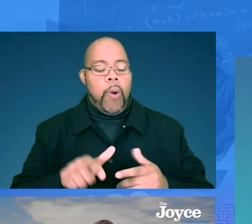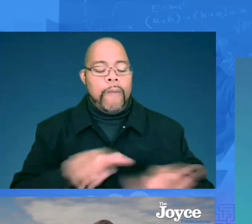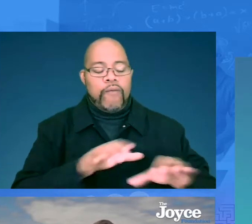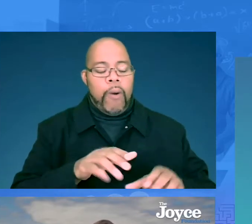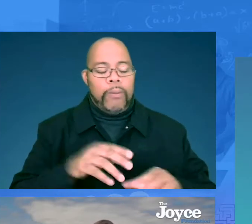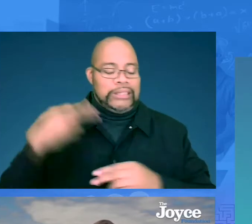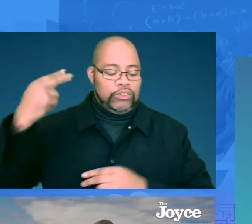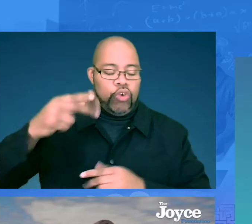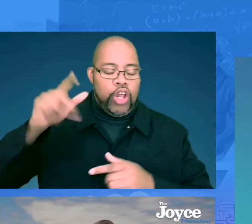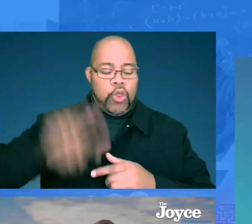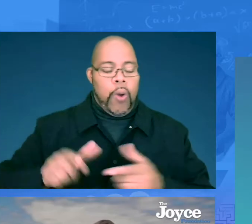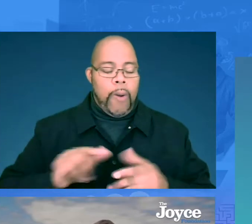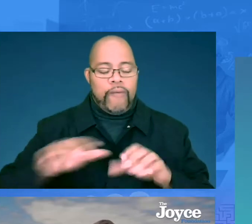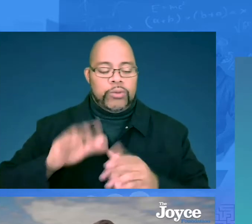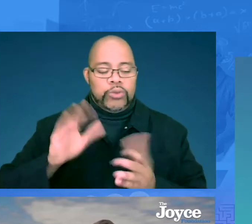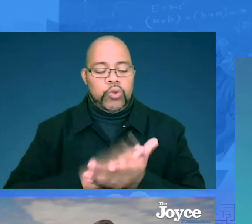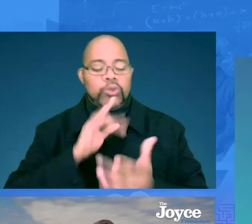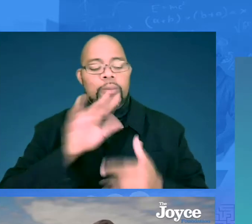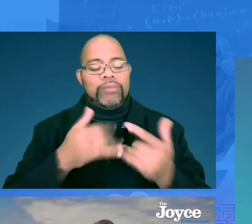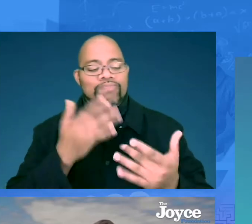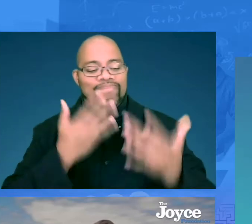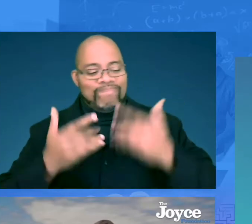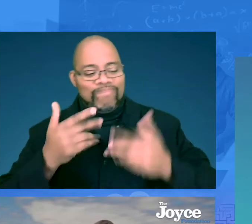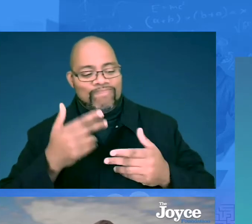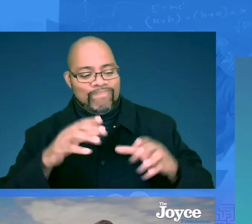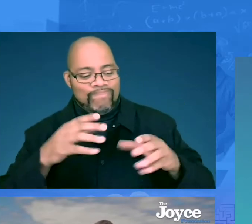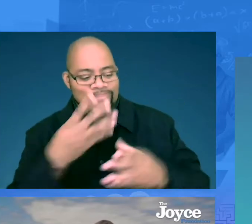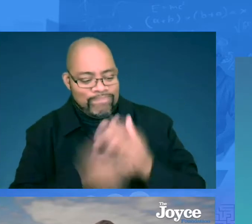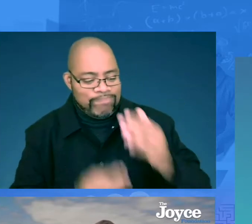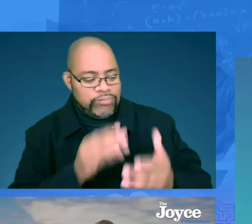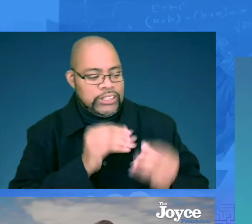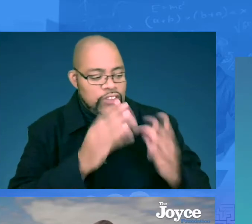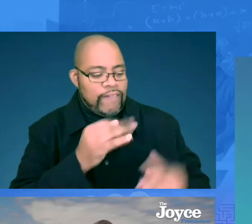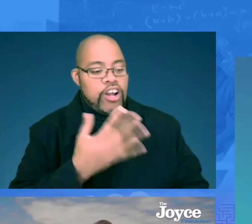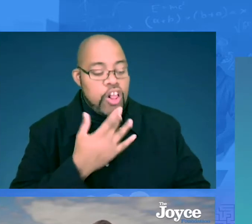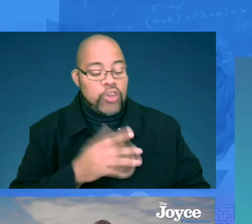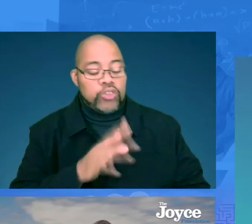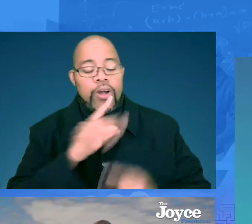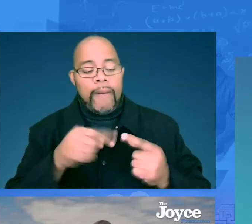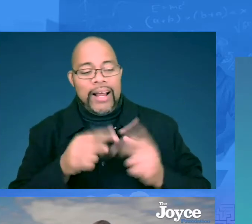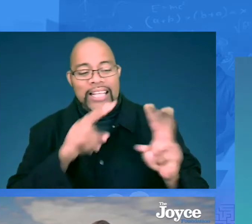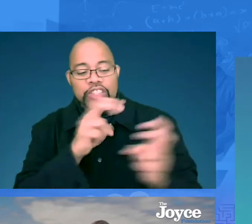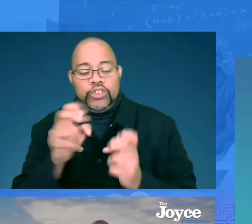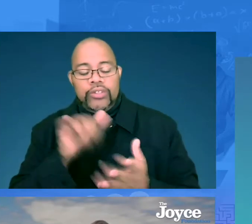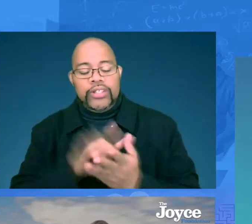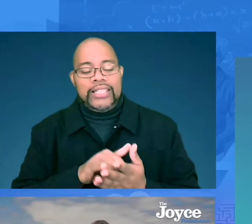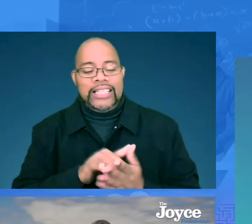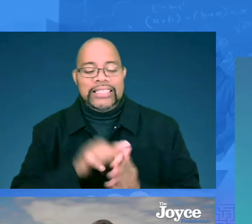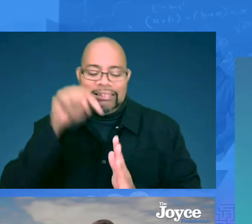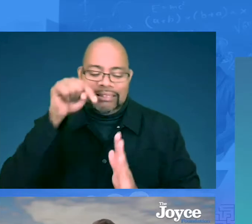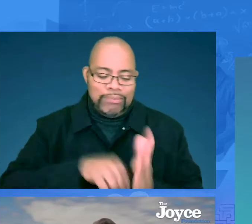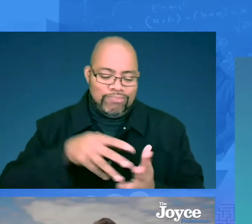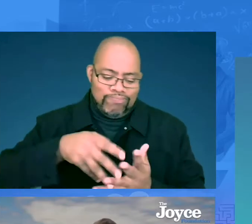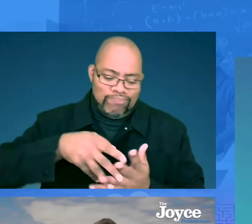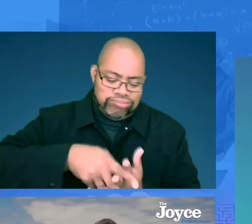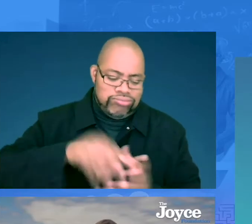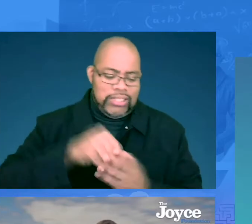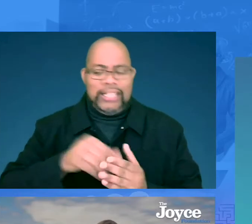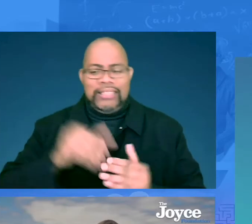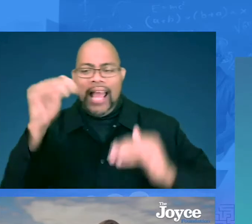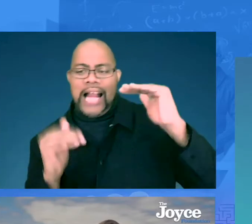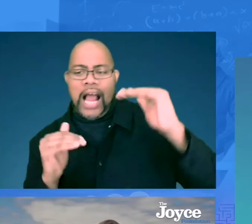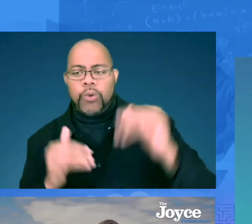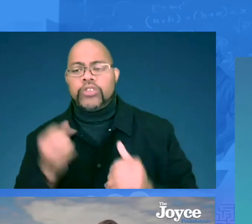chronically low-performing schools. And we're talking about a shortage of teachers of color, and we're talking about an issue that is deeply